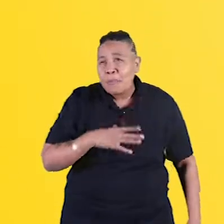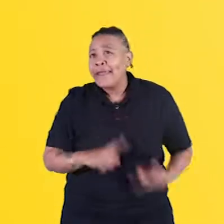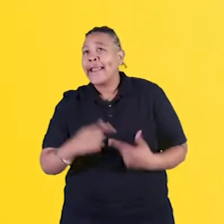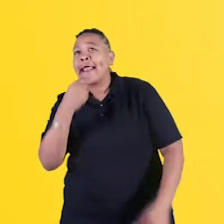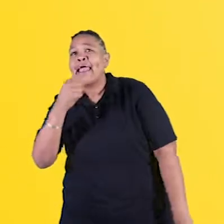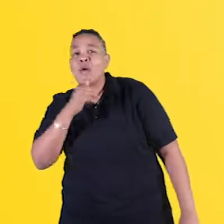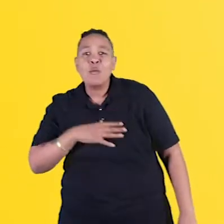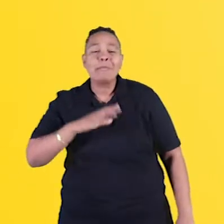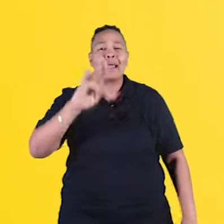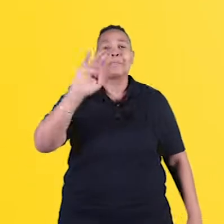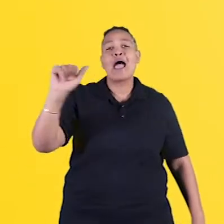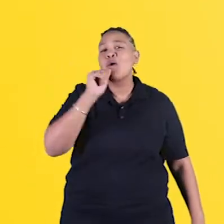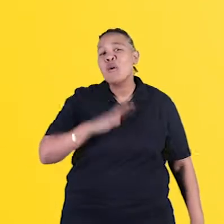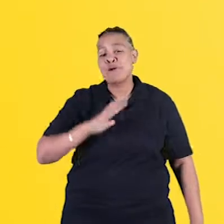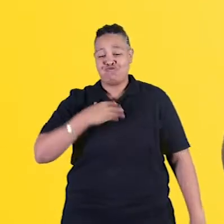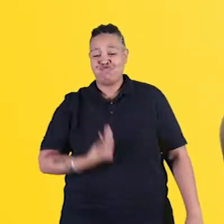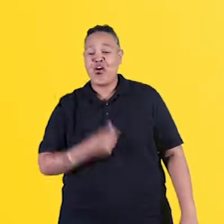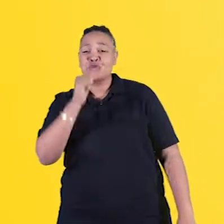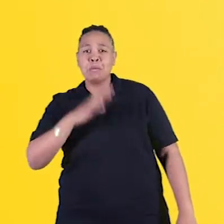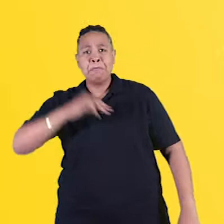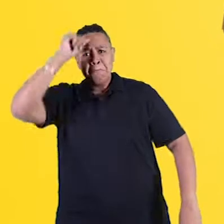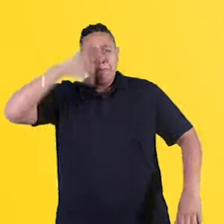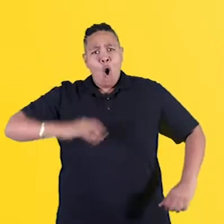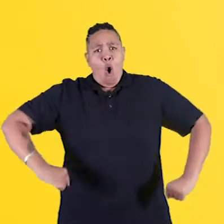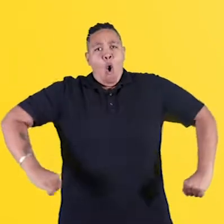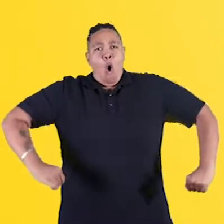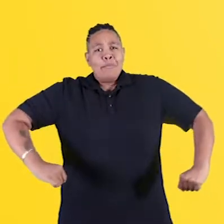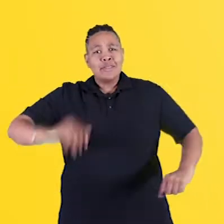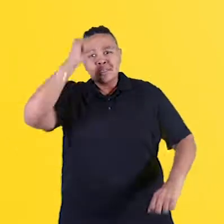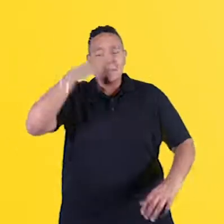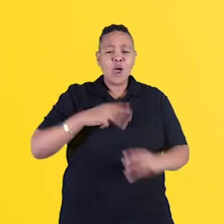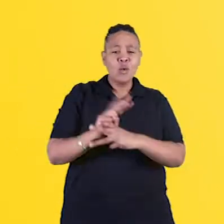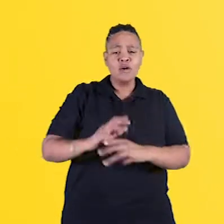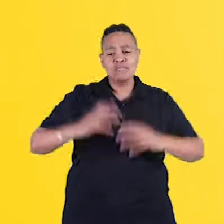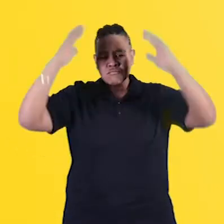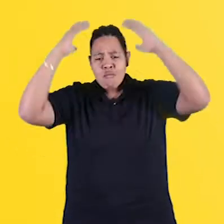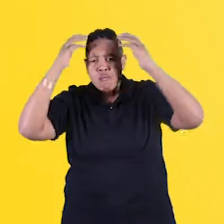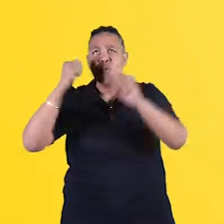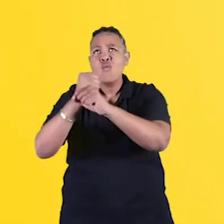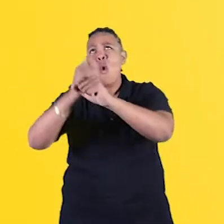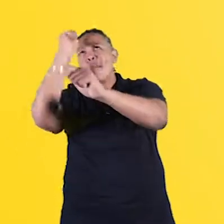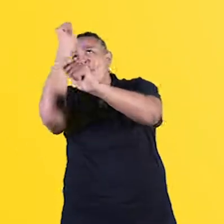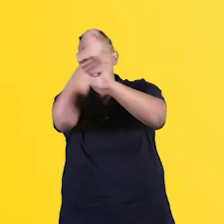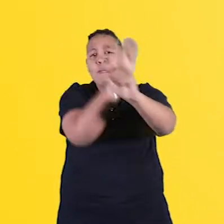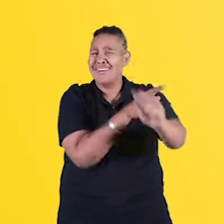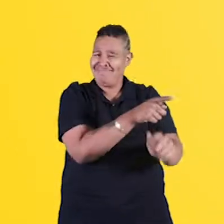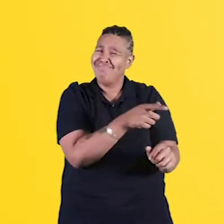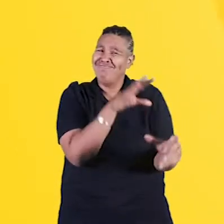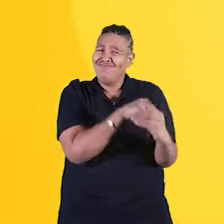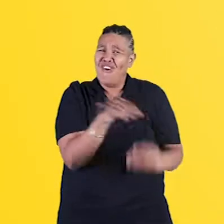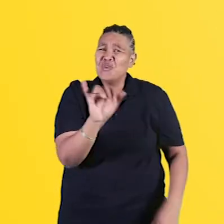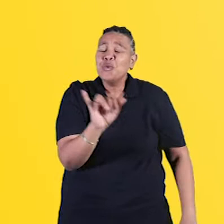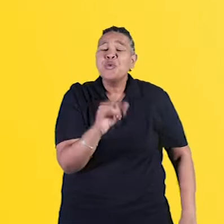Straight women, gay women, bi women, trans women, men. Like masculine man. Like the type of man when we wear construction boots and walk on work